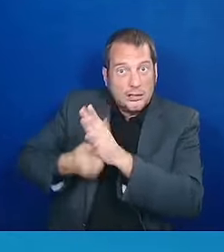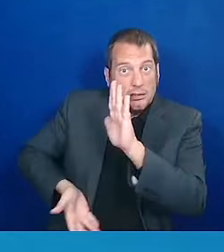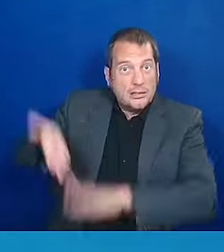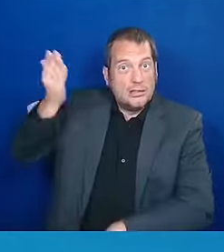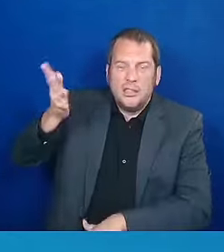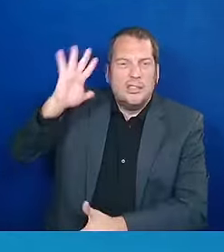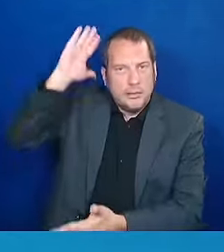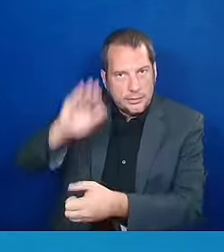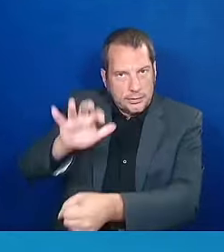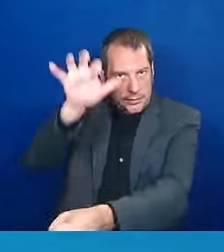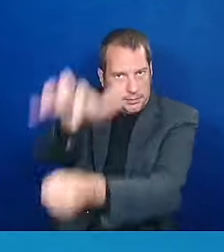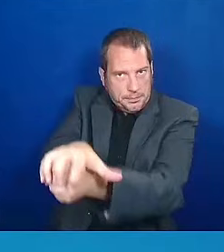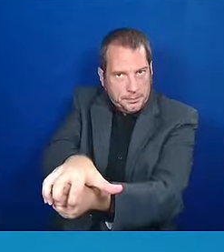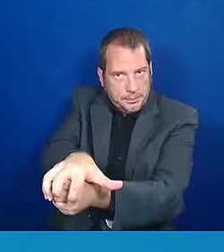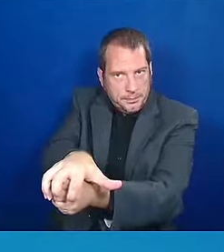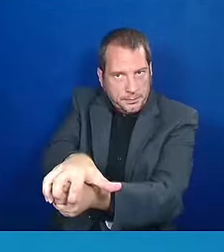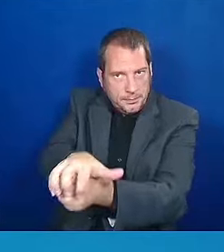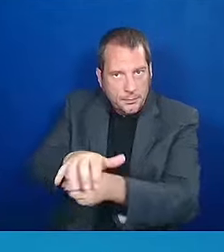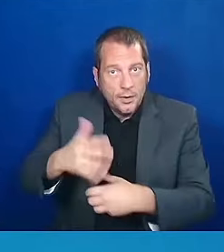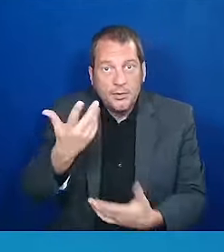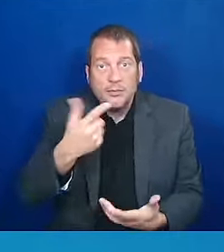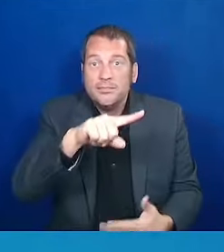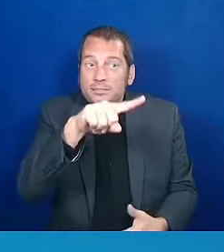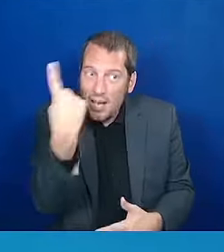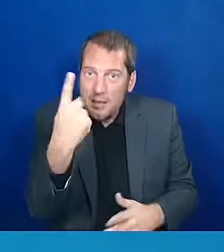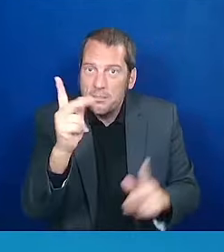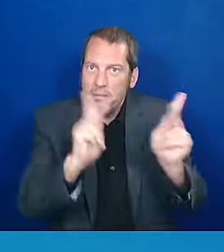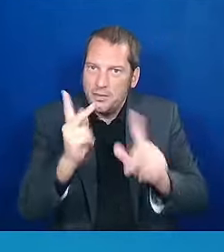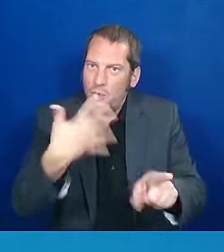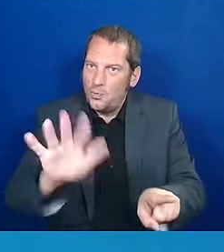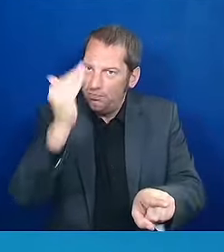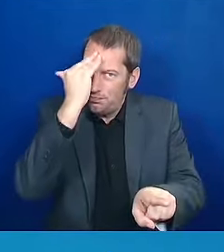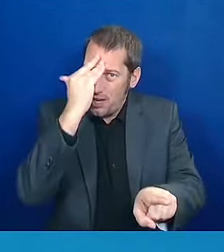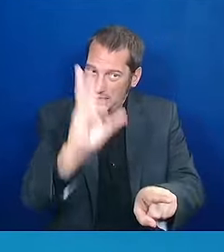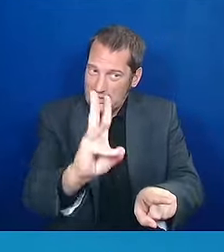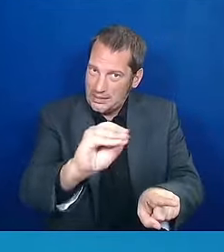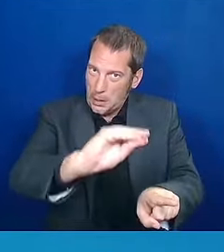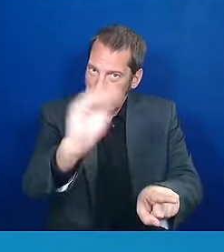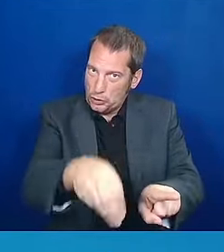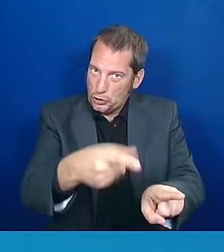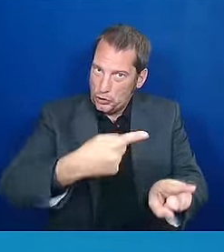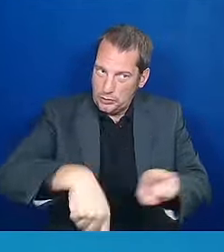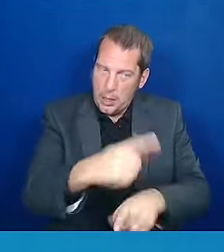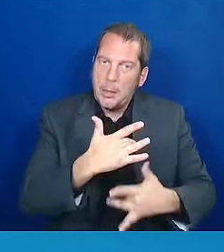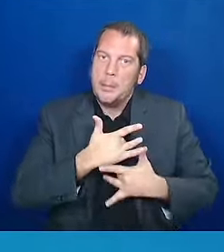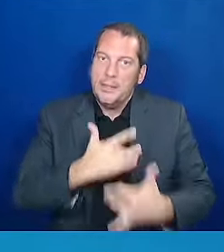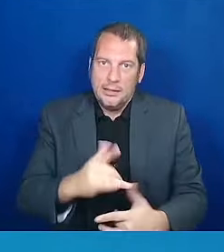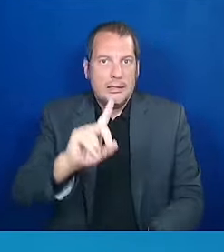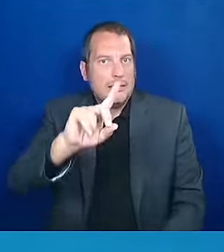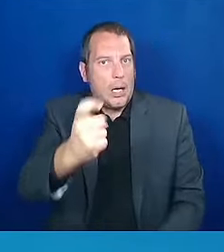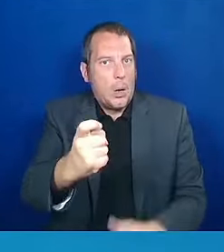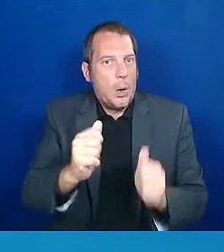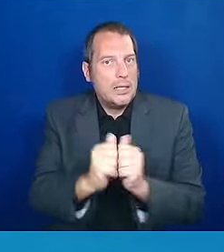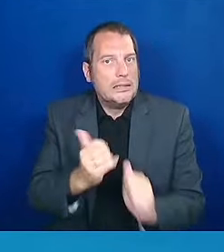And we took on Big Pharma and capped the cost of insulin for our elders at $35 a month.